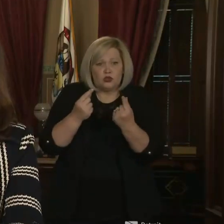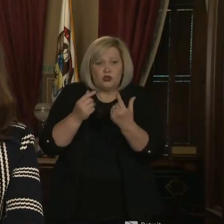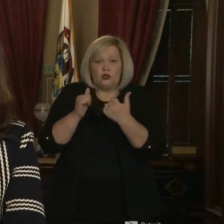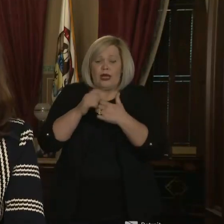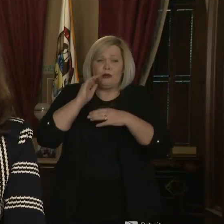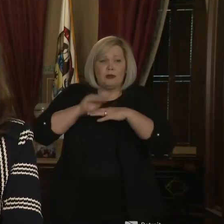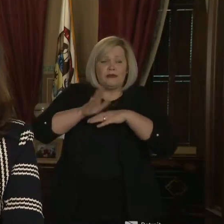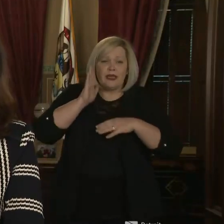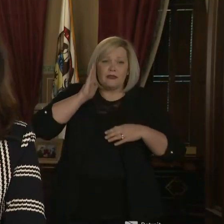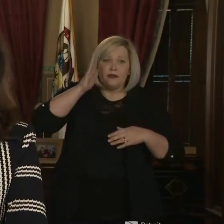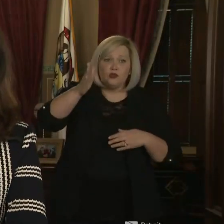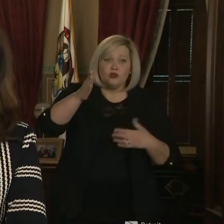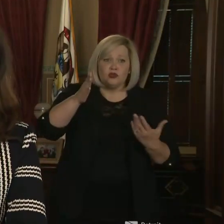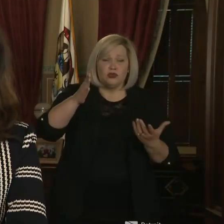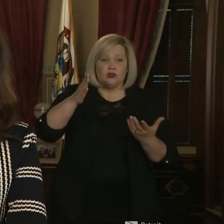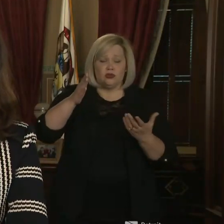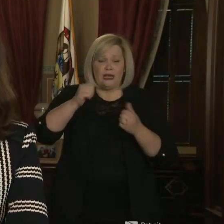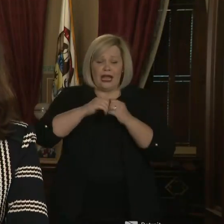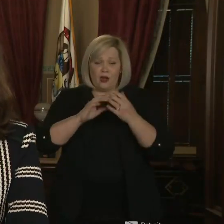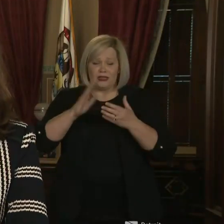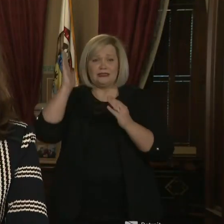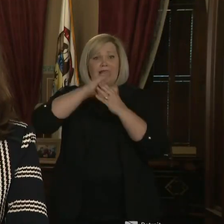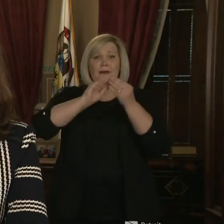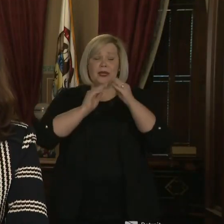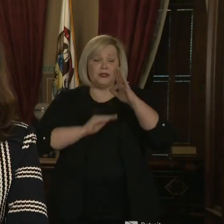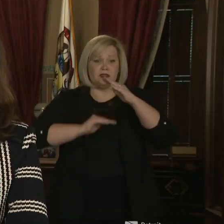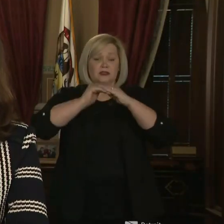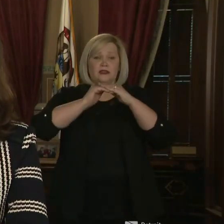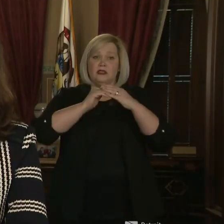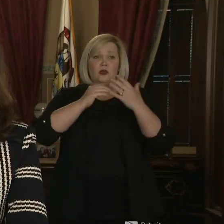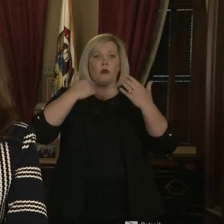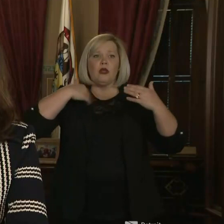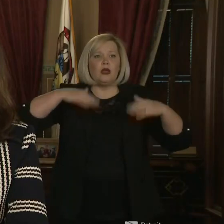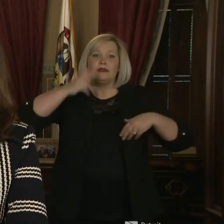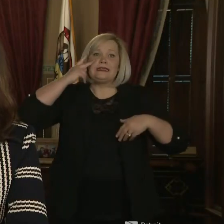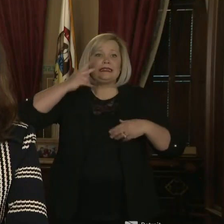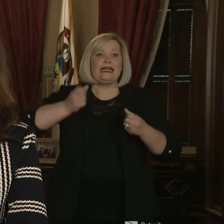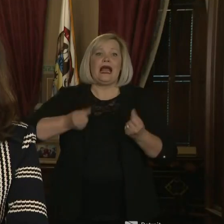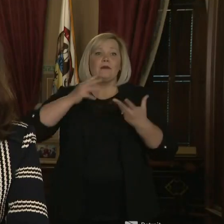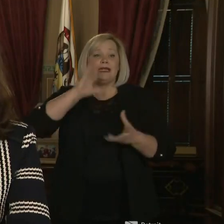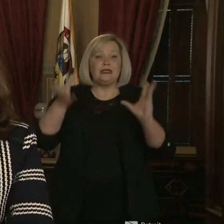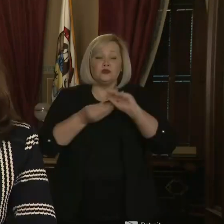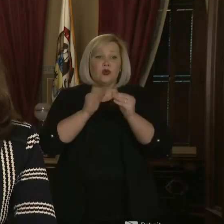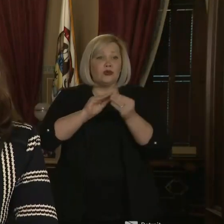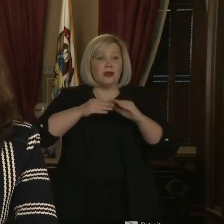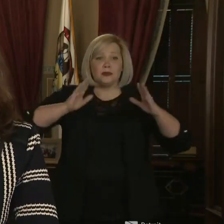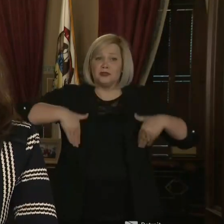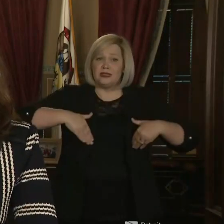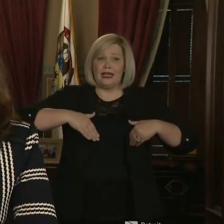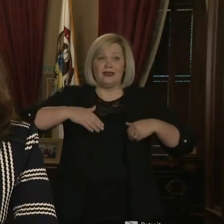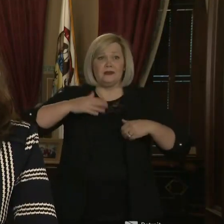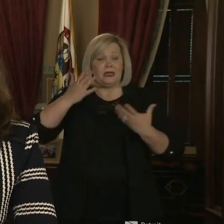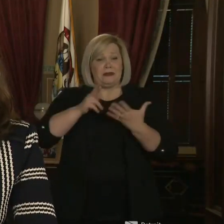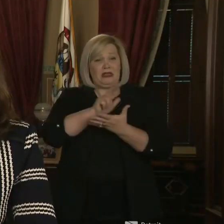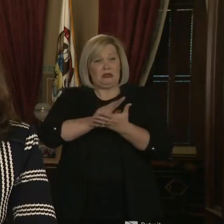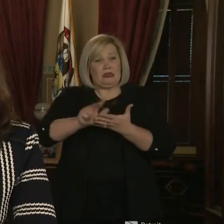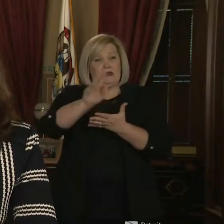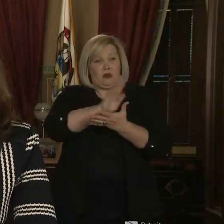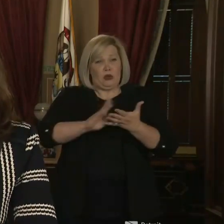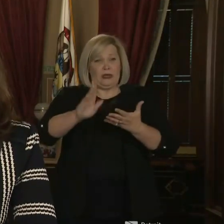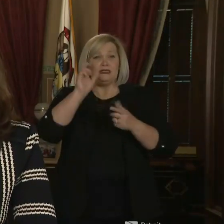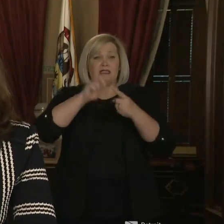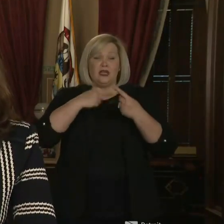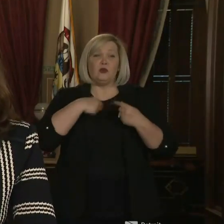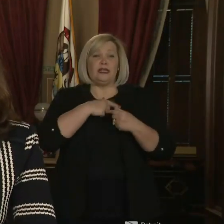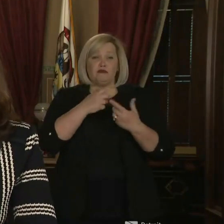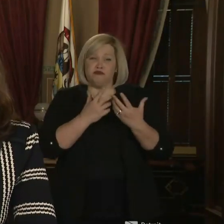which we're not even at yet. Some are saying it's another three to five weeks from now. The fact of the matter is we